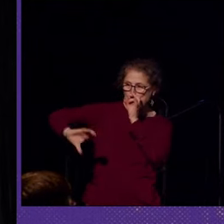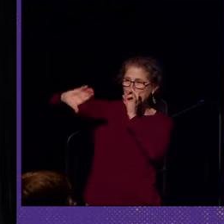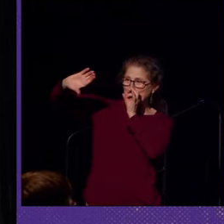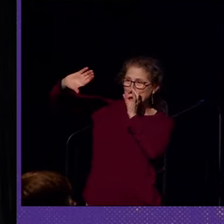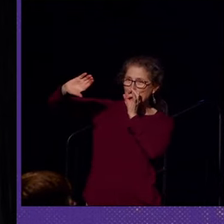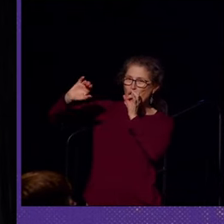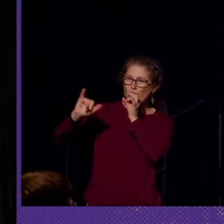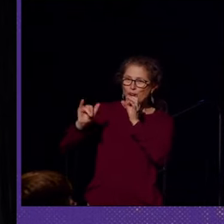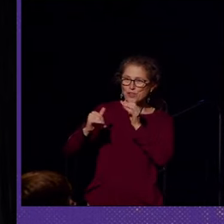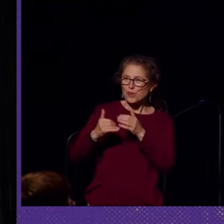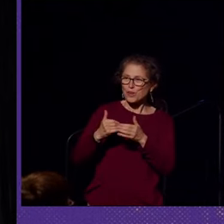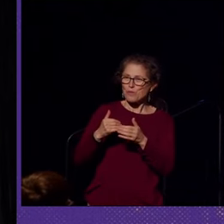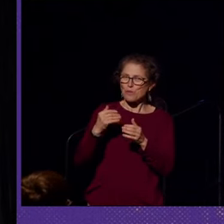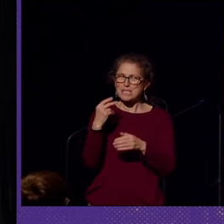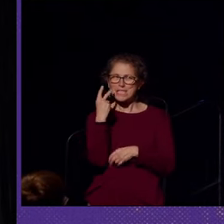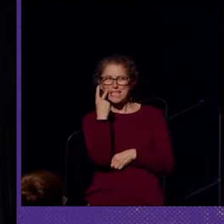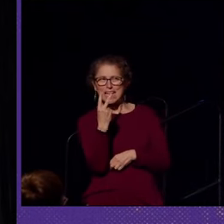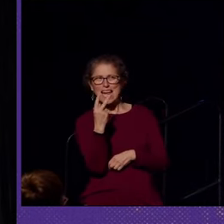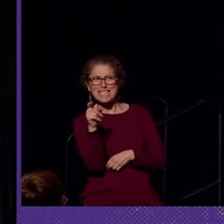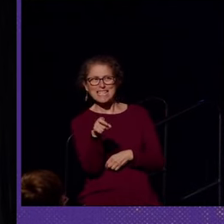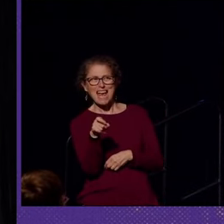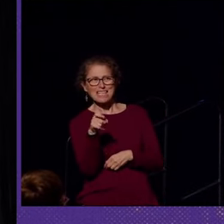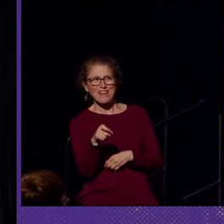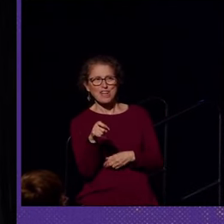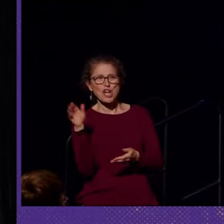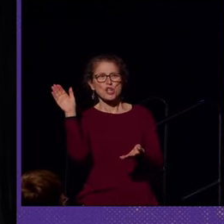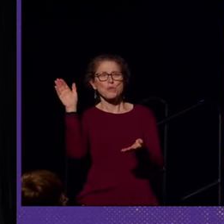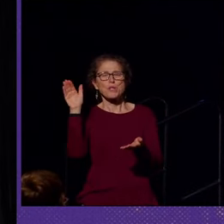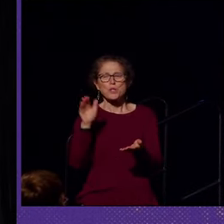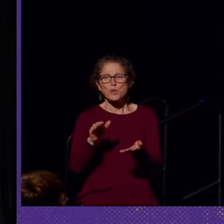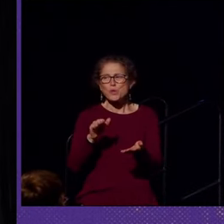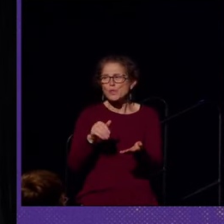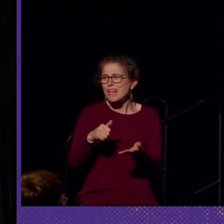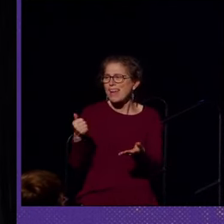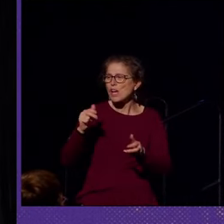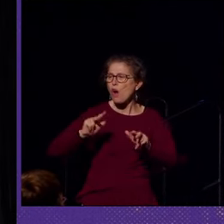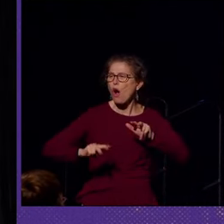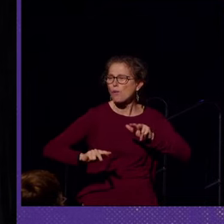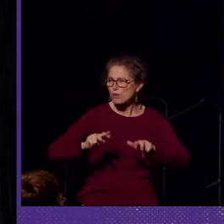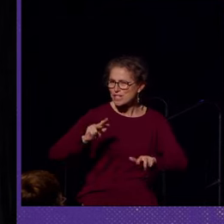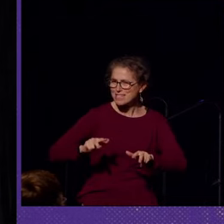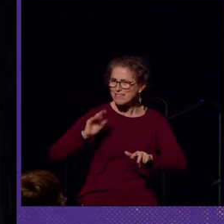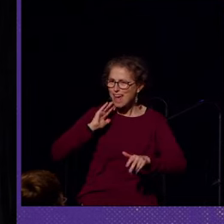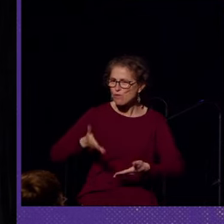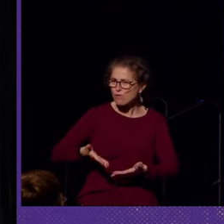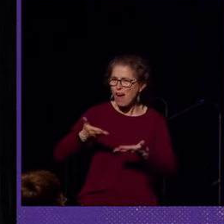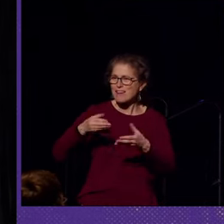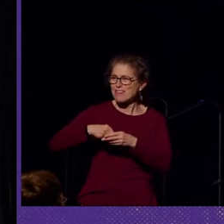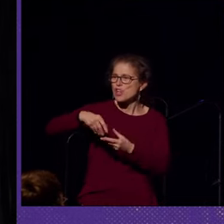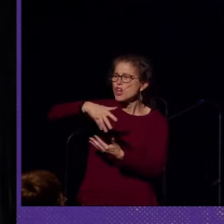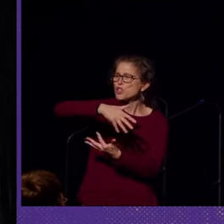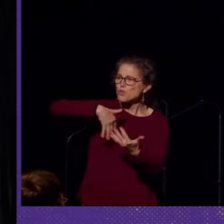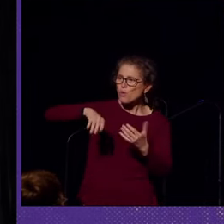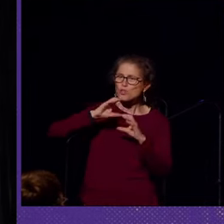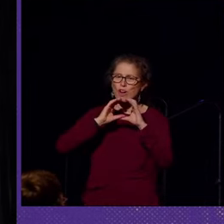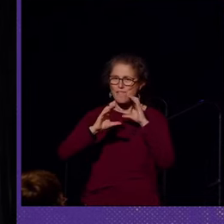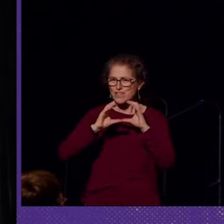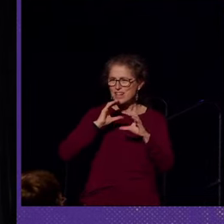also perceived as being necessary to reduce any awkwardness that would arise in social conversation.